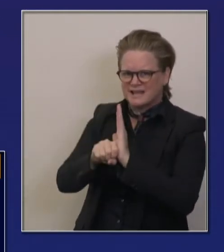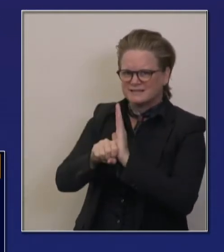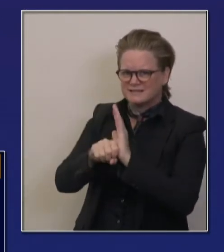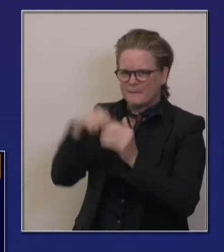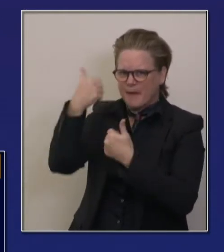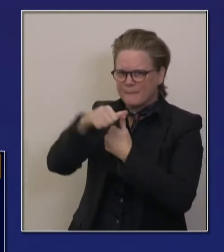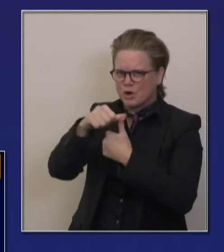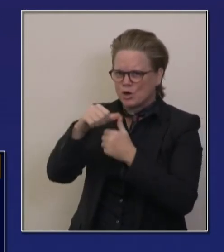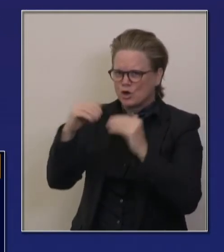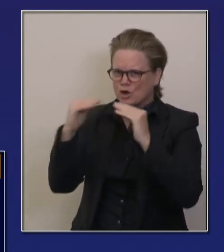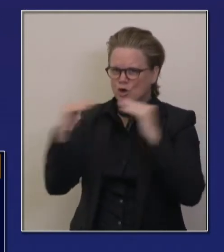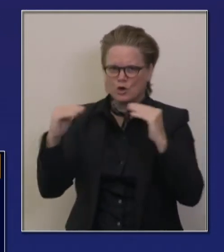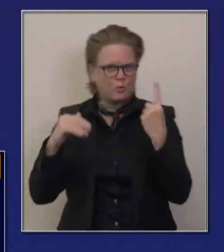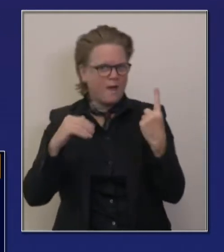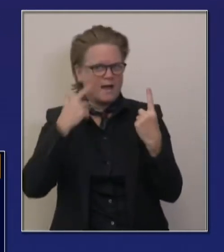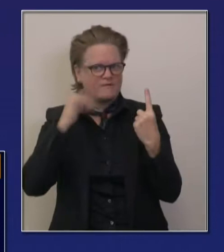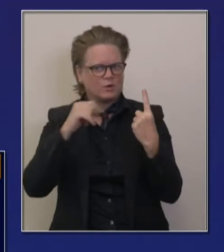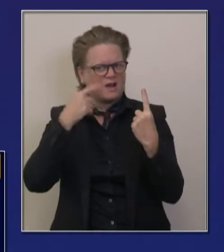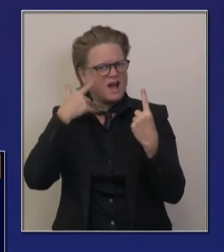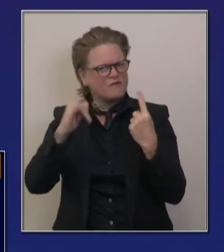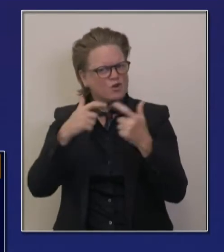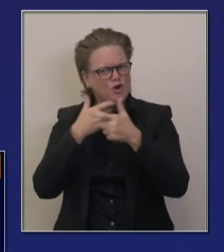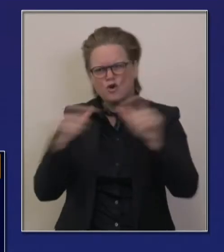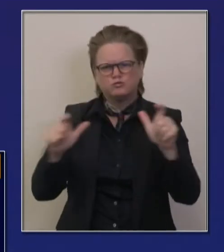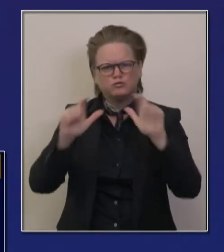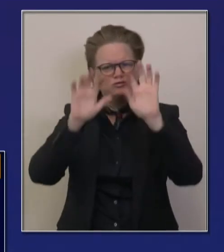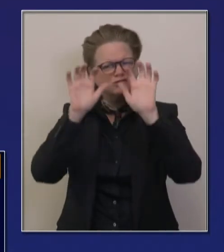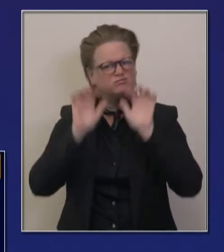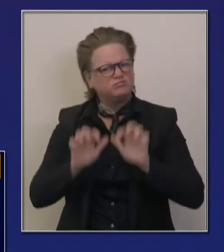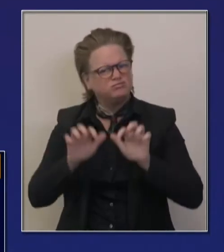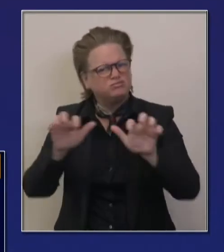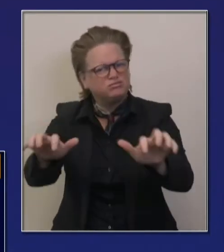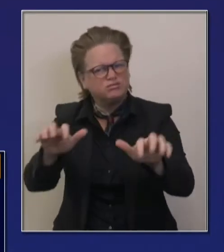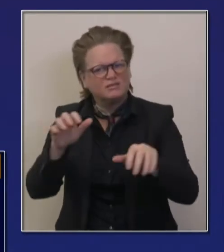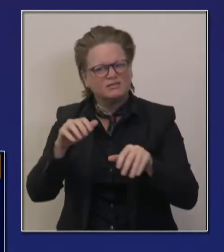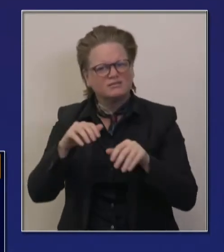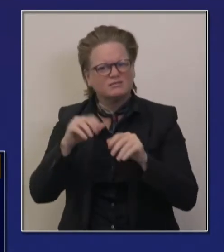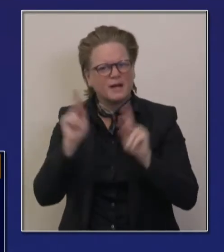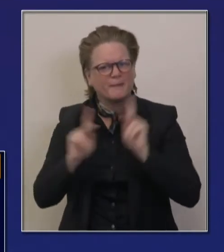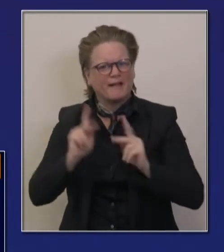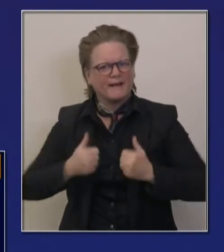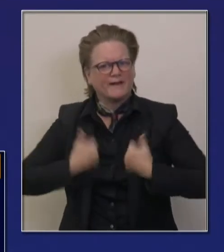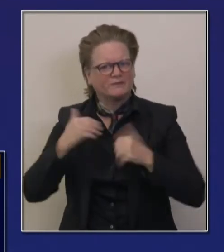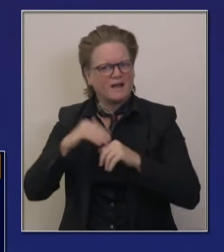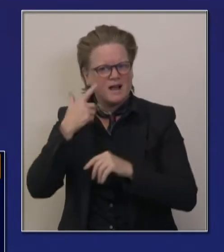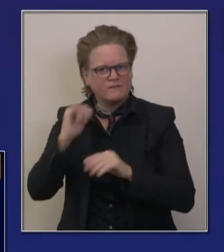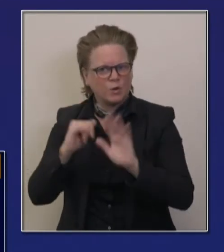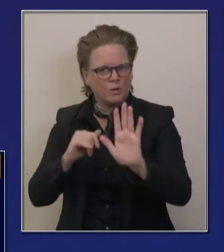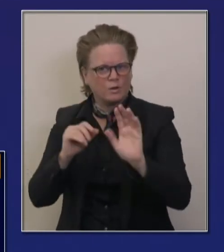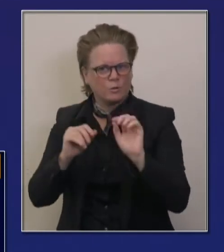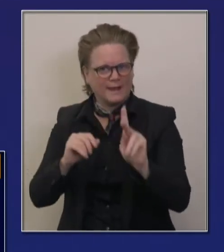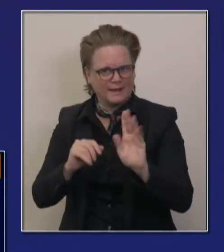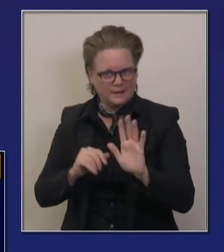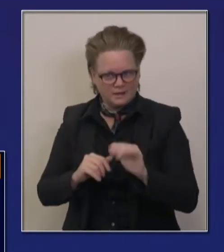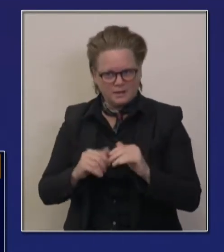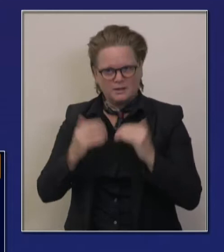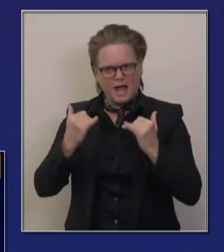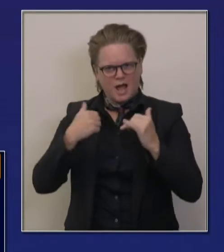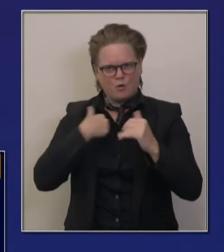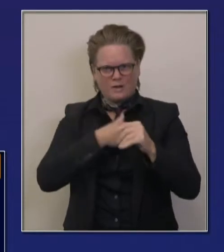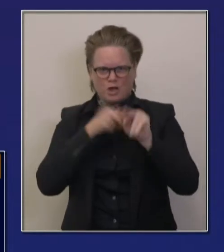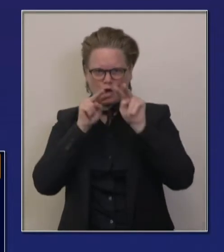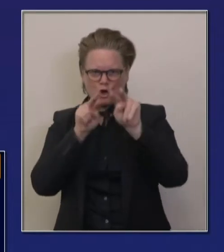another state when in fact California in so many ways is unique and distinctive because of the scale and scope, the size, um,